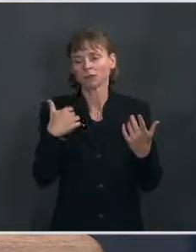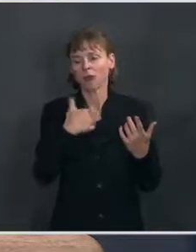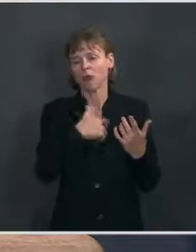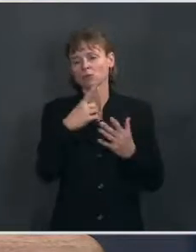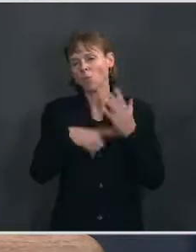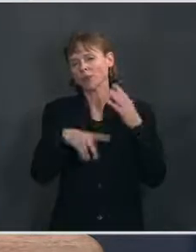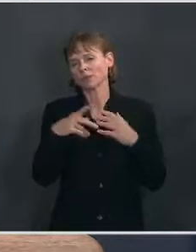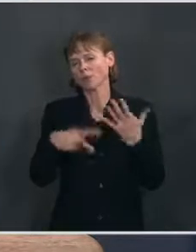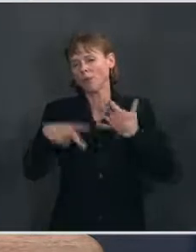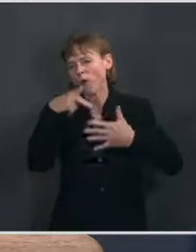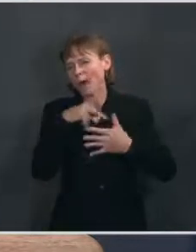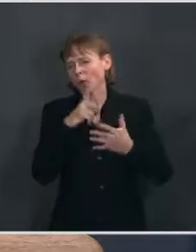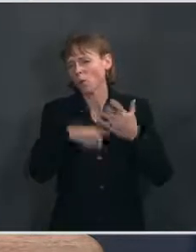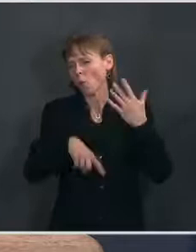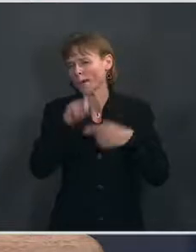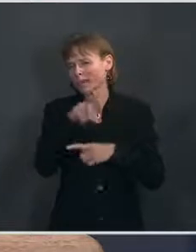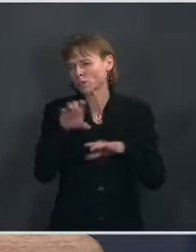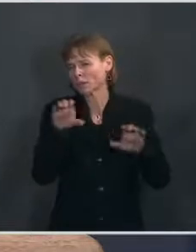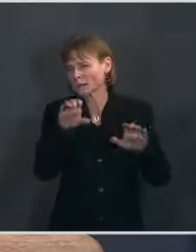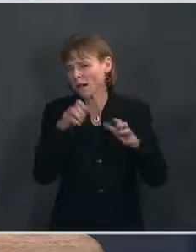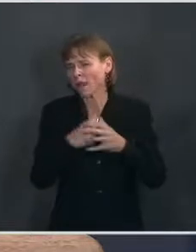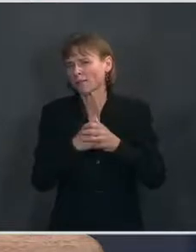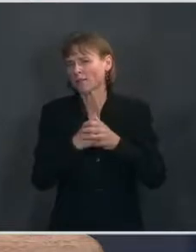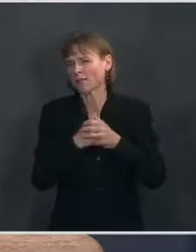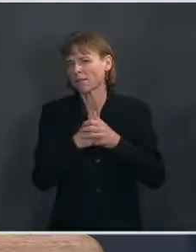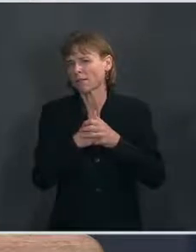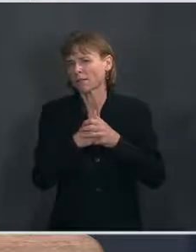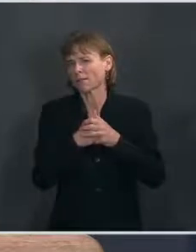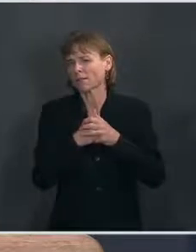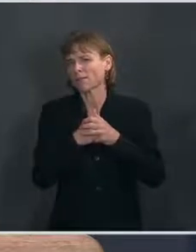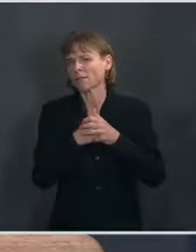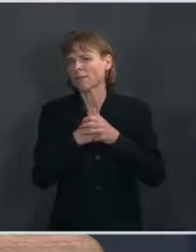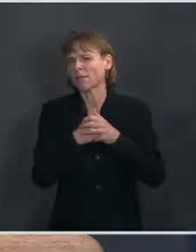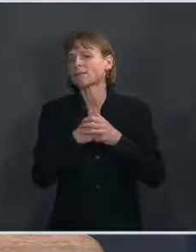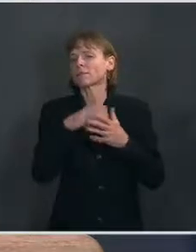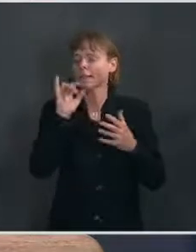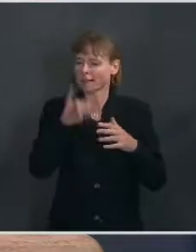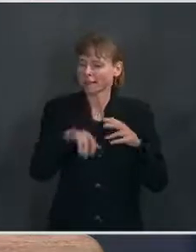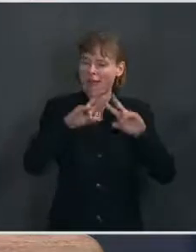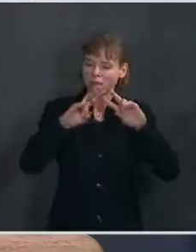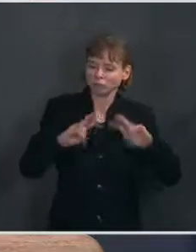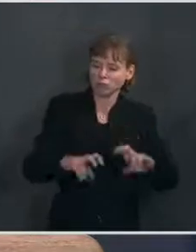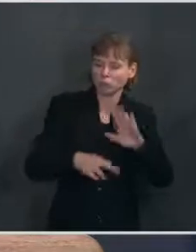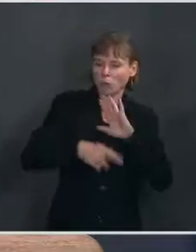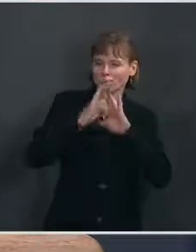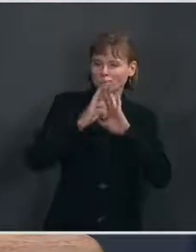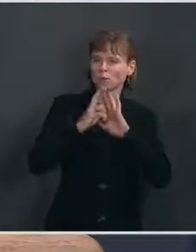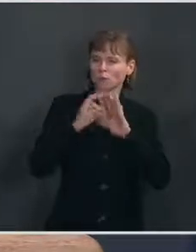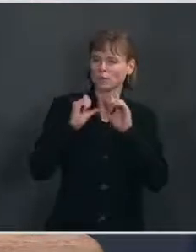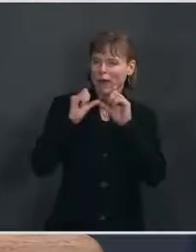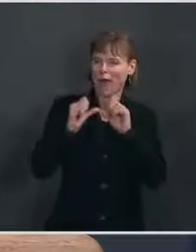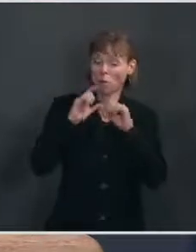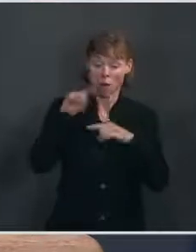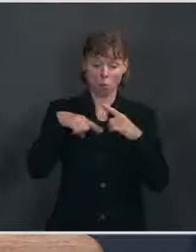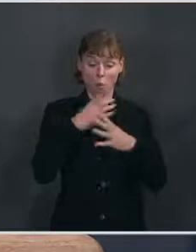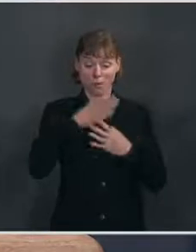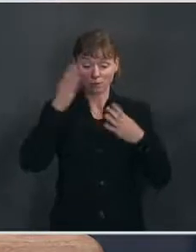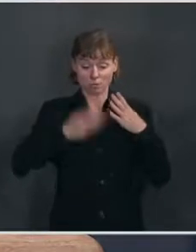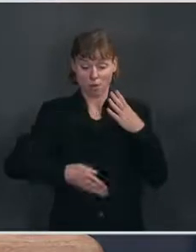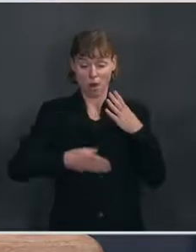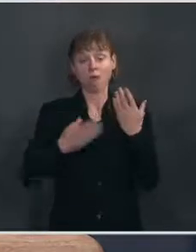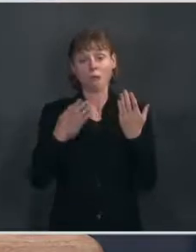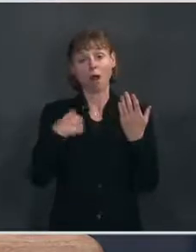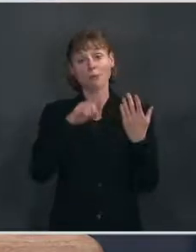there is more that needs to be done and a greater assessment. So that review is ongoing. As soon as it's concluded, I'm sure we'll have